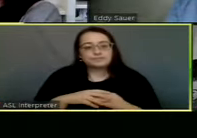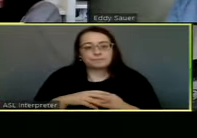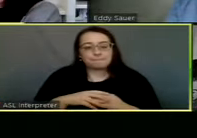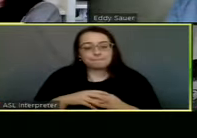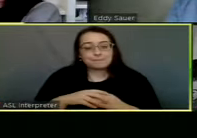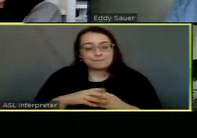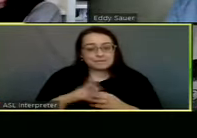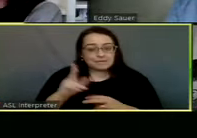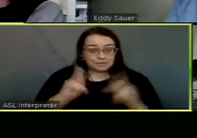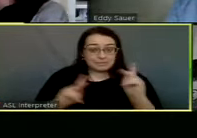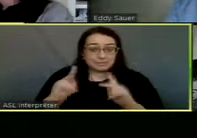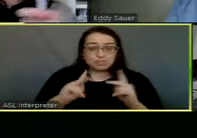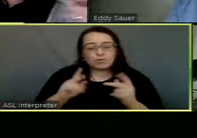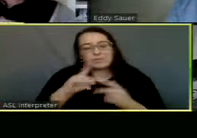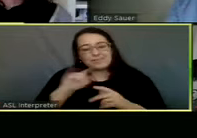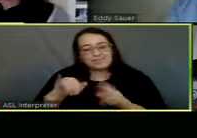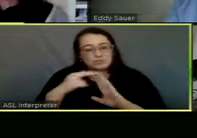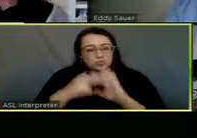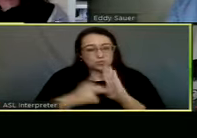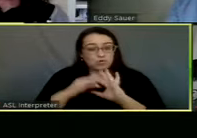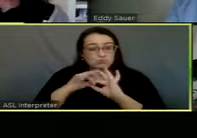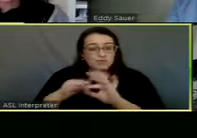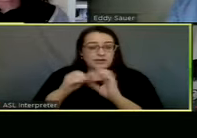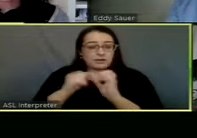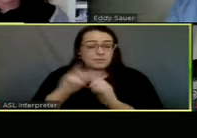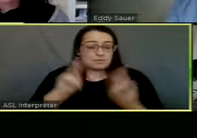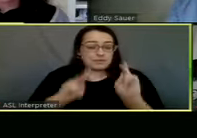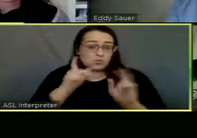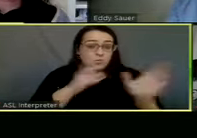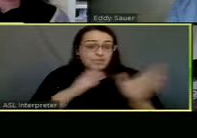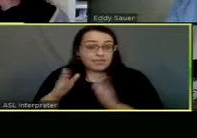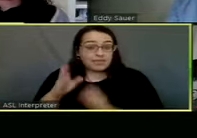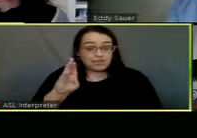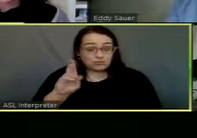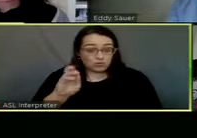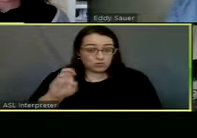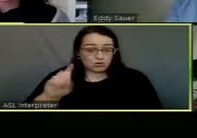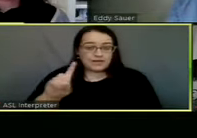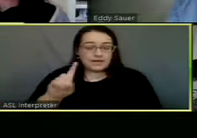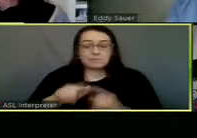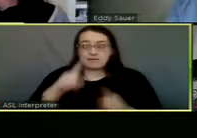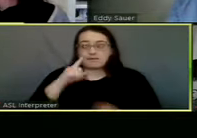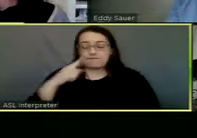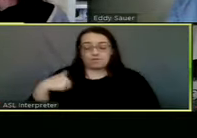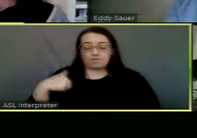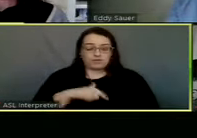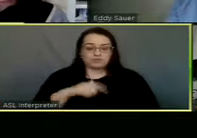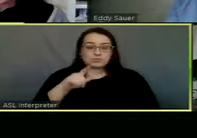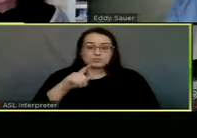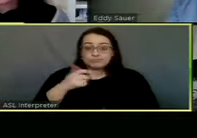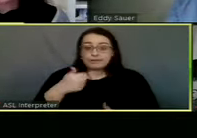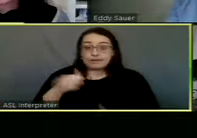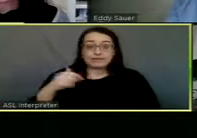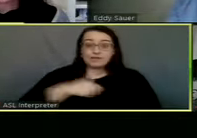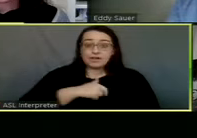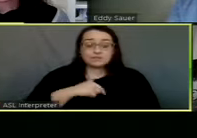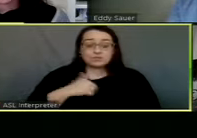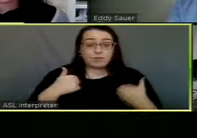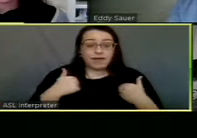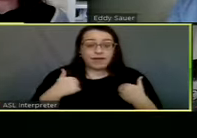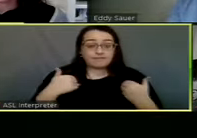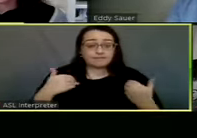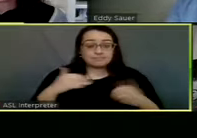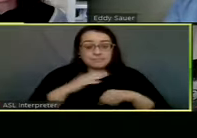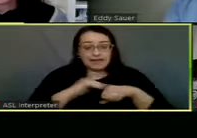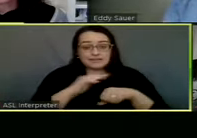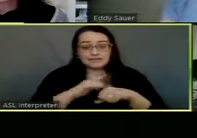the intention of breeding their animals, it also will target all of us that own animals. Um, if we haven't spayed or